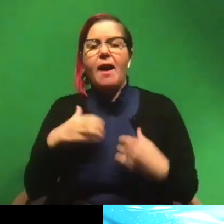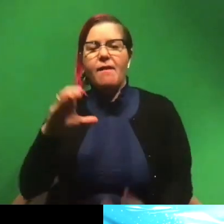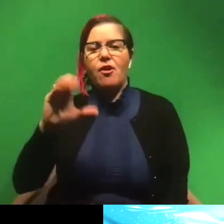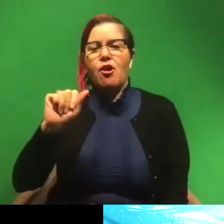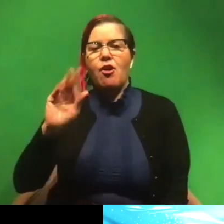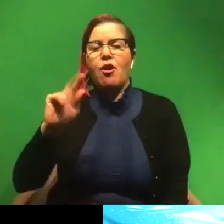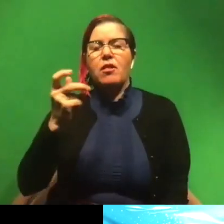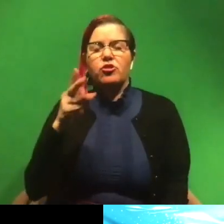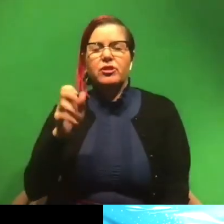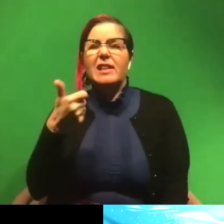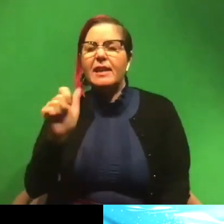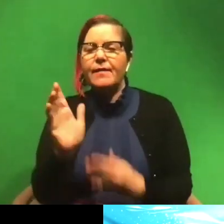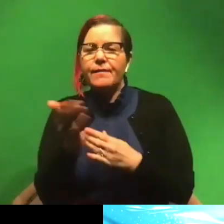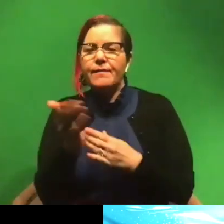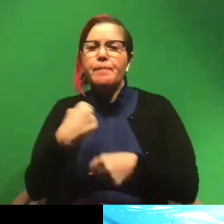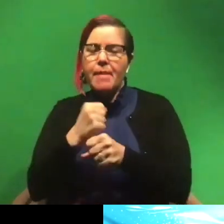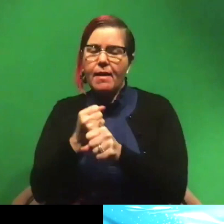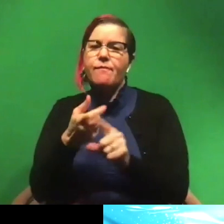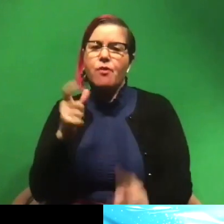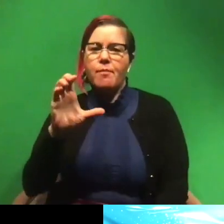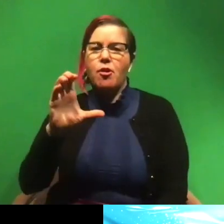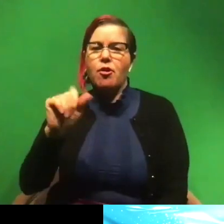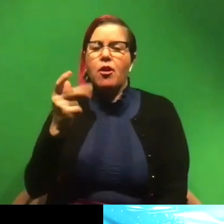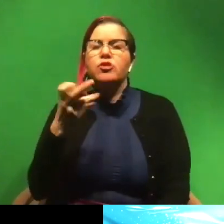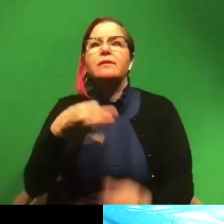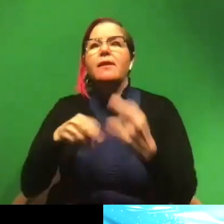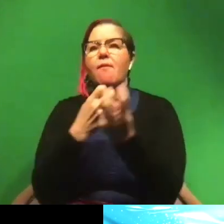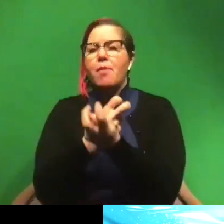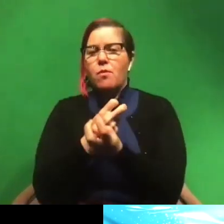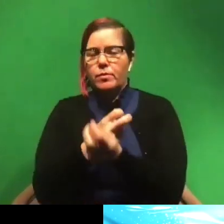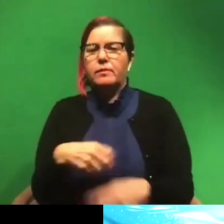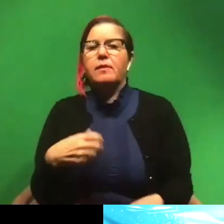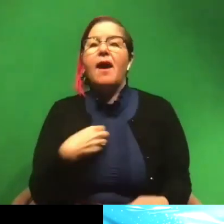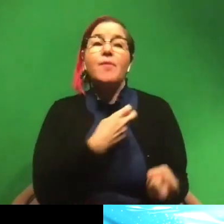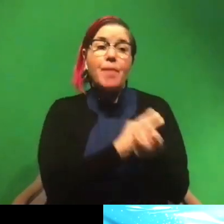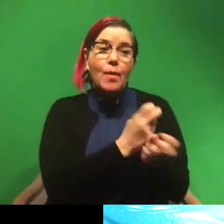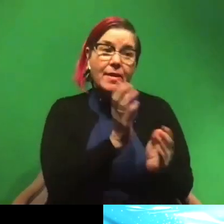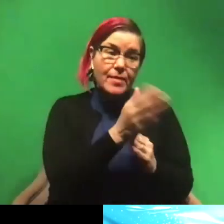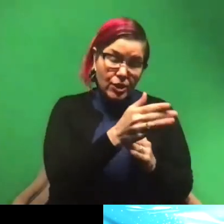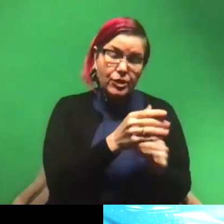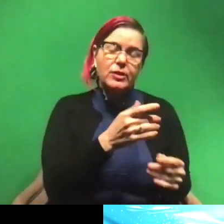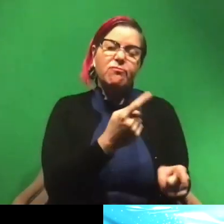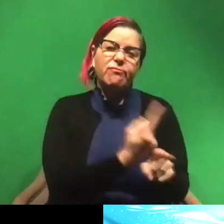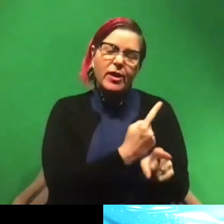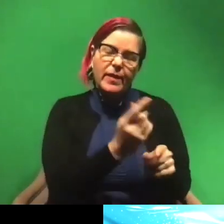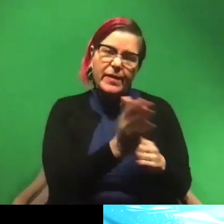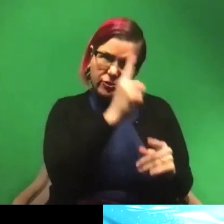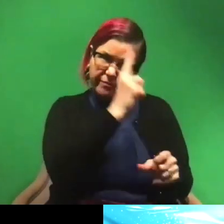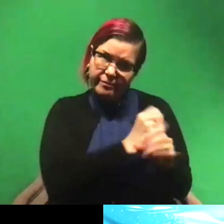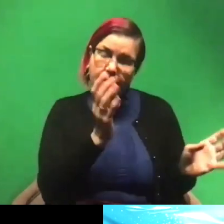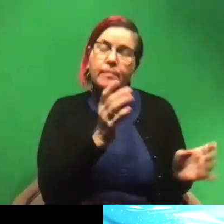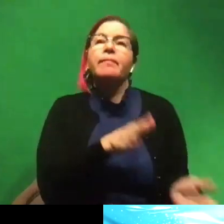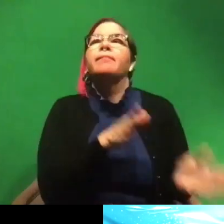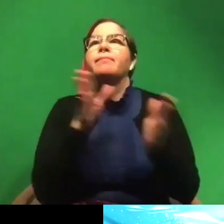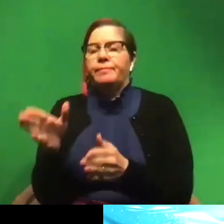any fish that's made of cartilage instead of bone. So you have bony fishes that are typical fish that we think of. And then